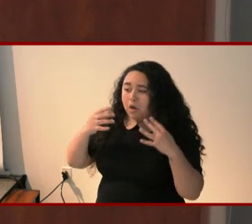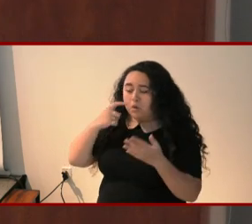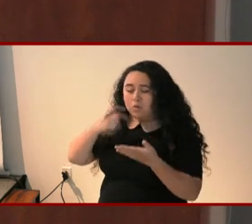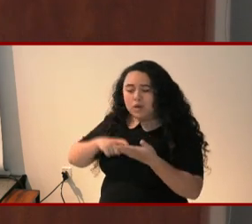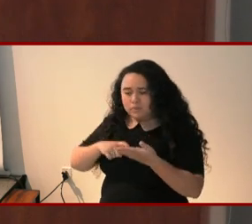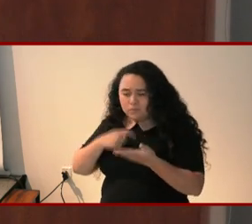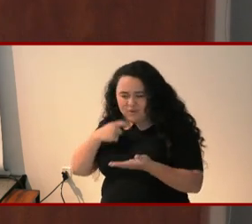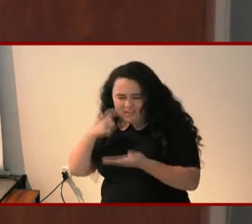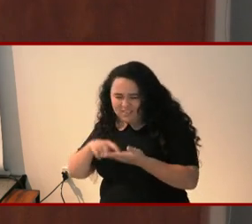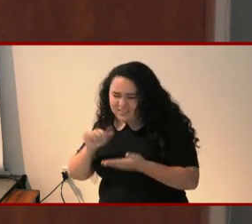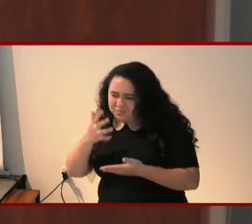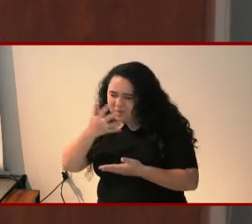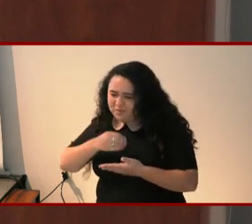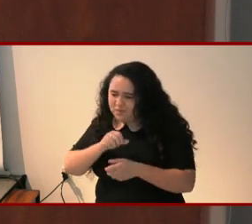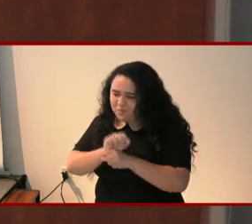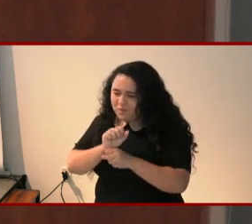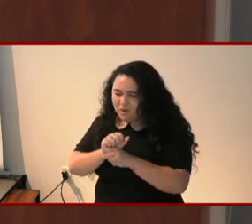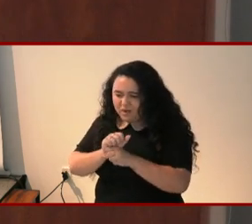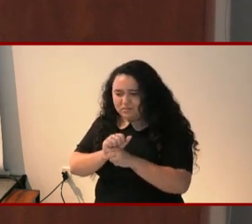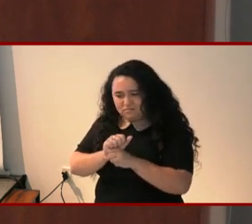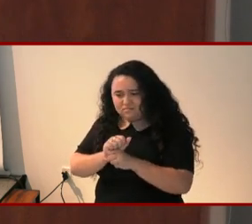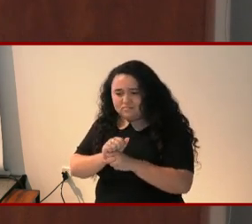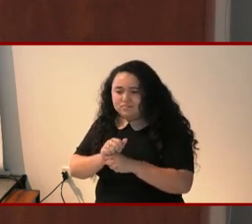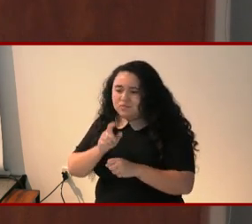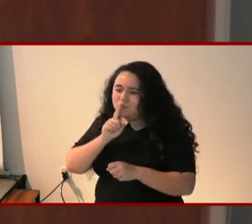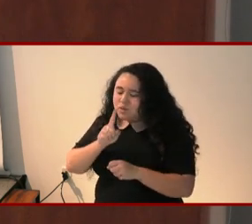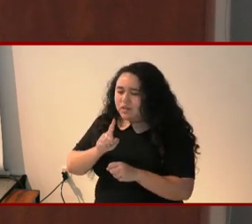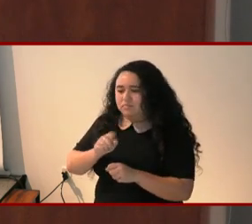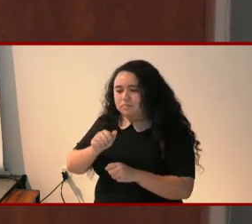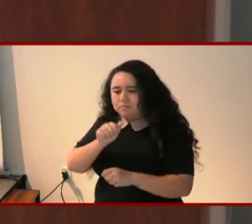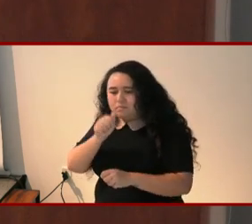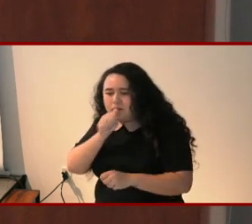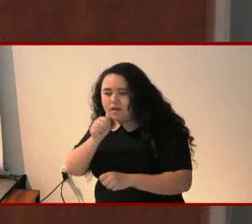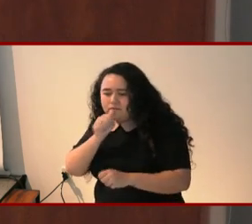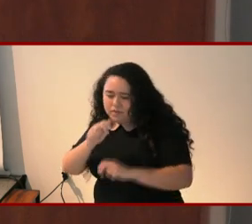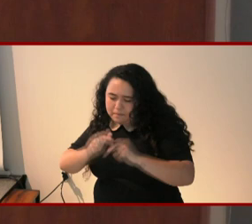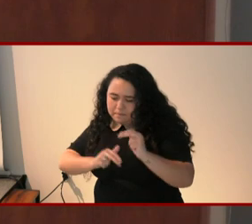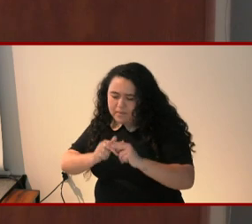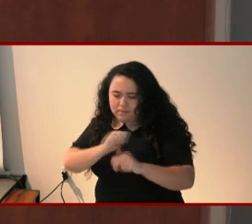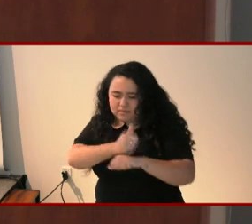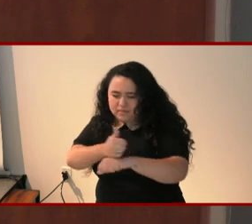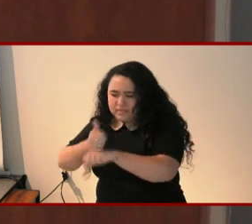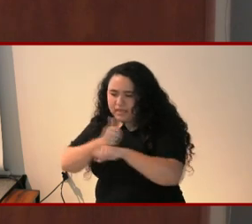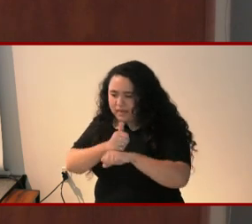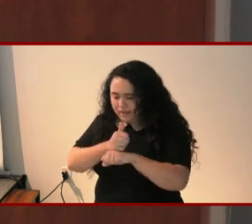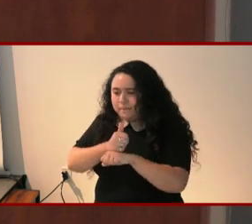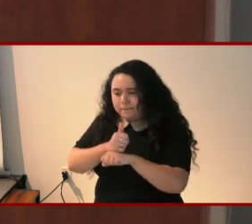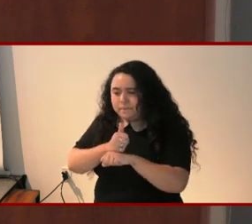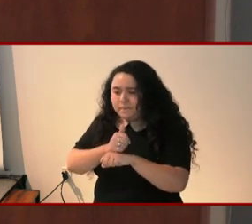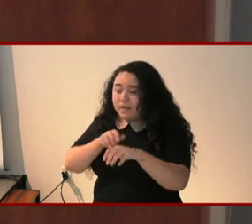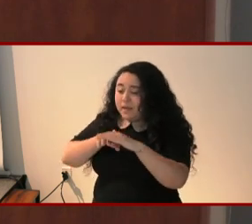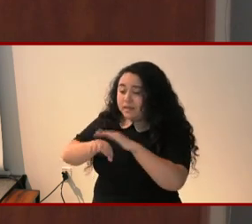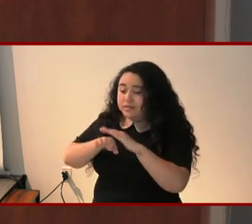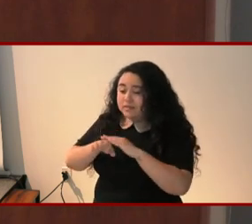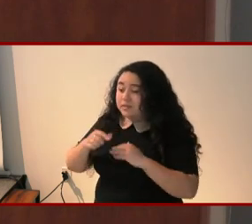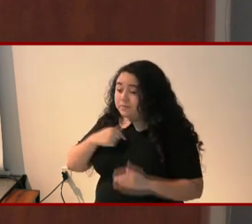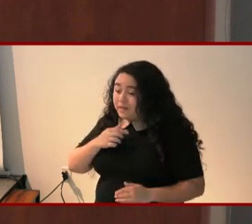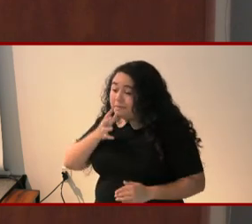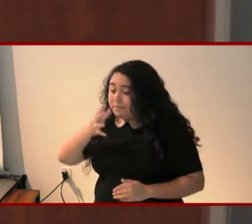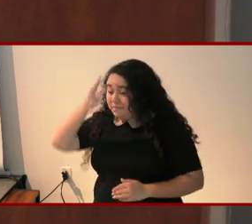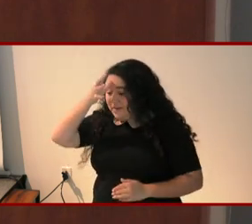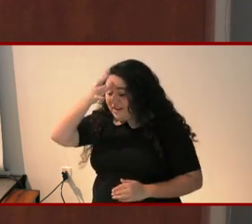beauty of that work. And as a parent of a young adult with a disability,